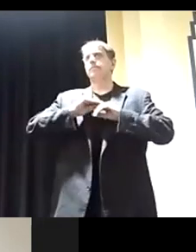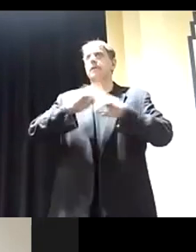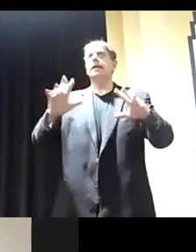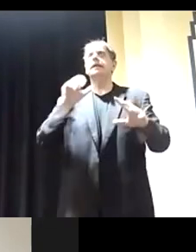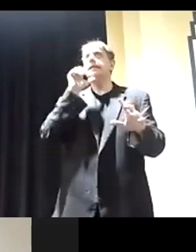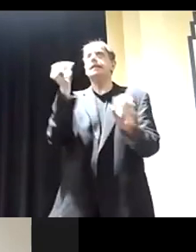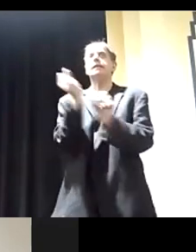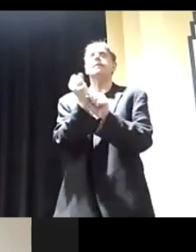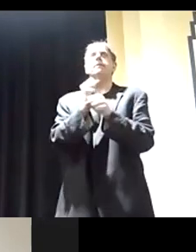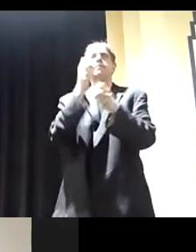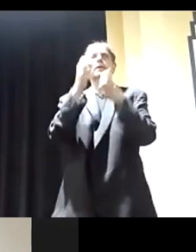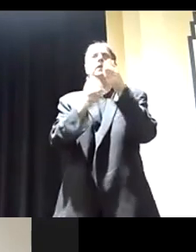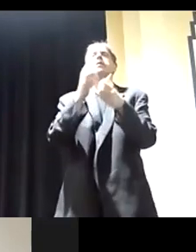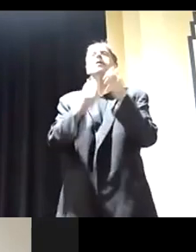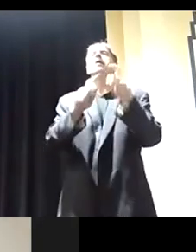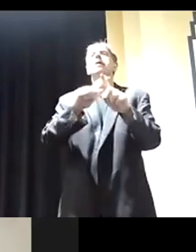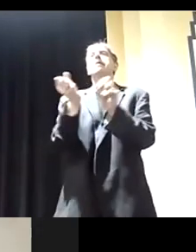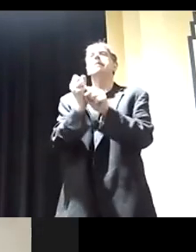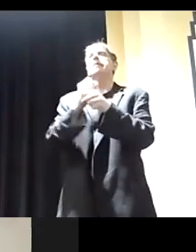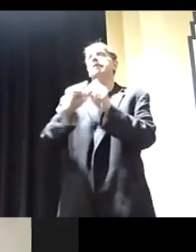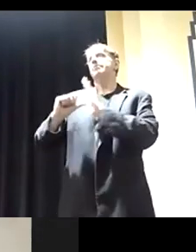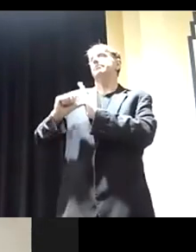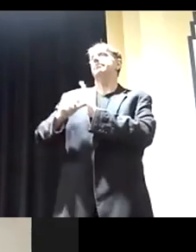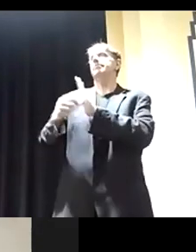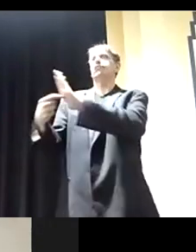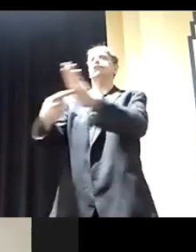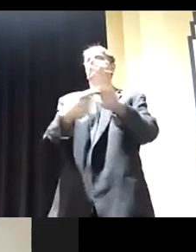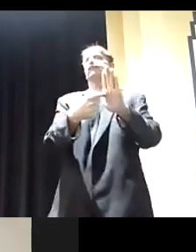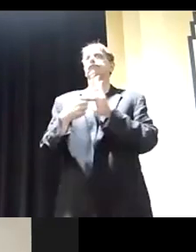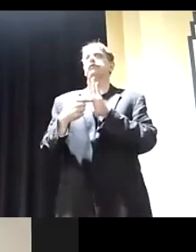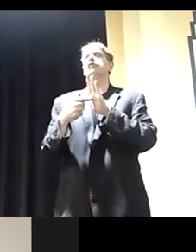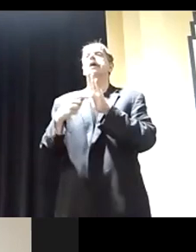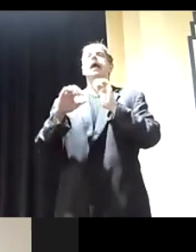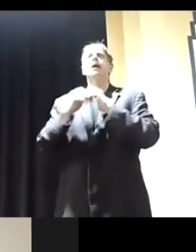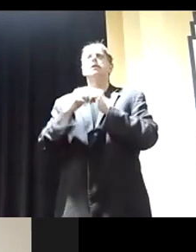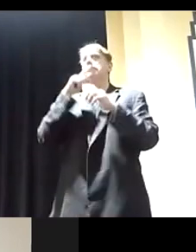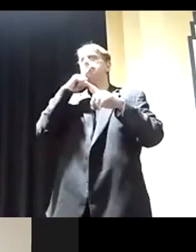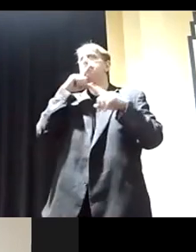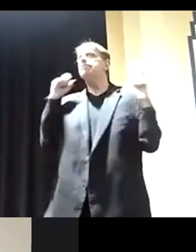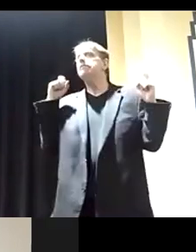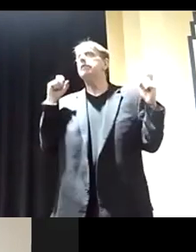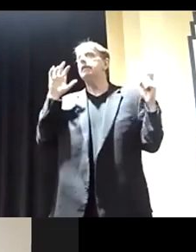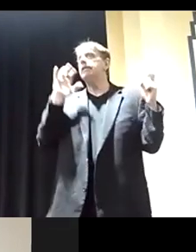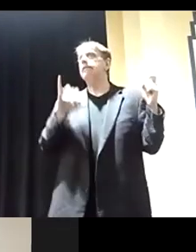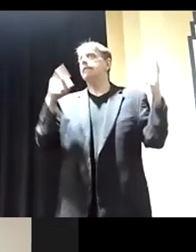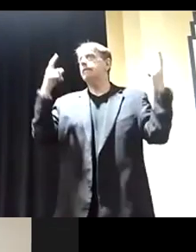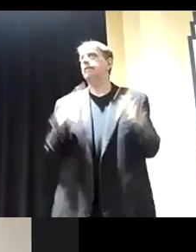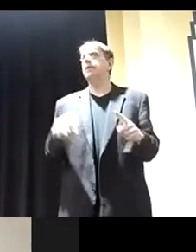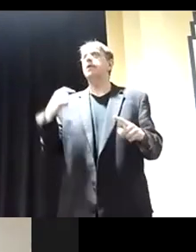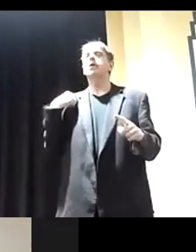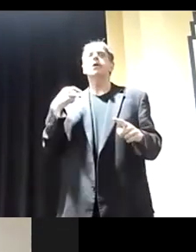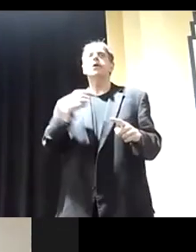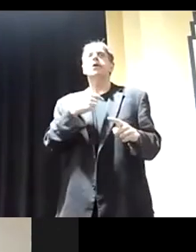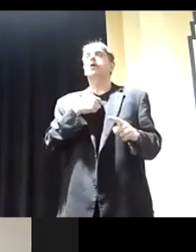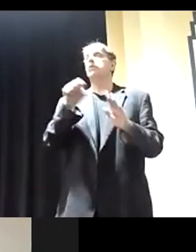create it. It just simply amplified it and revealed it in very ugly terms. And we as a nation and we as a commonwealth have to